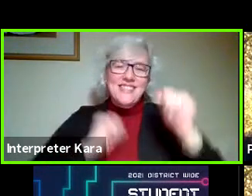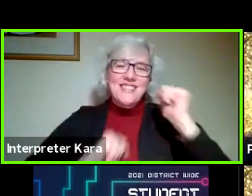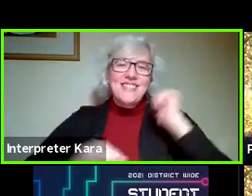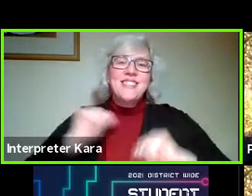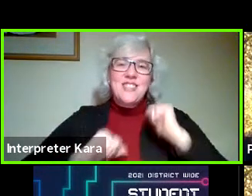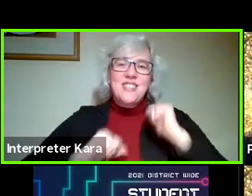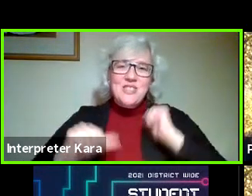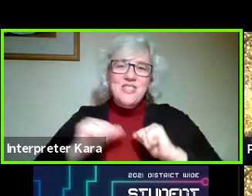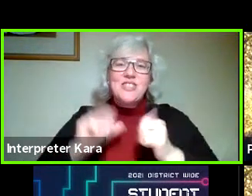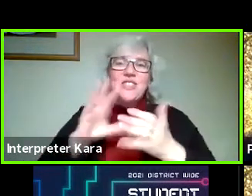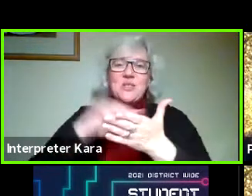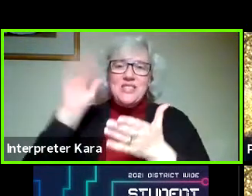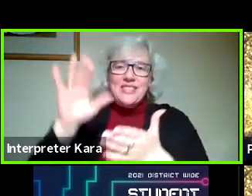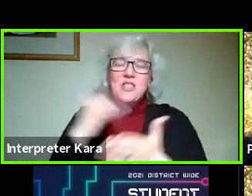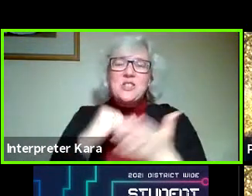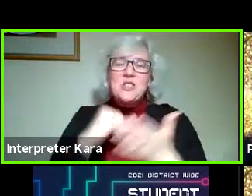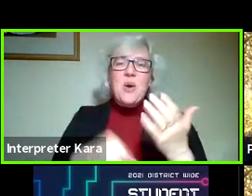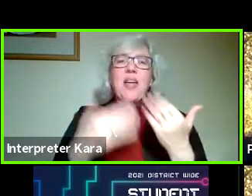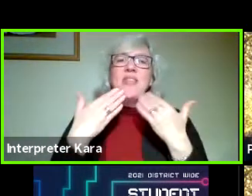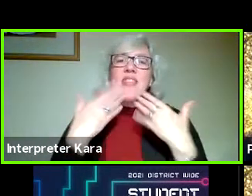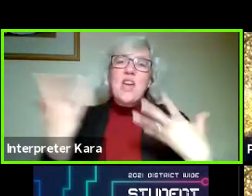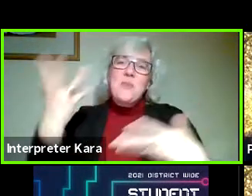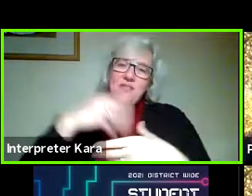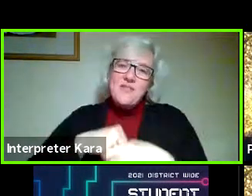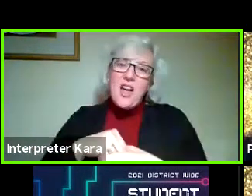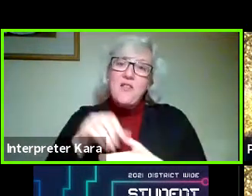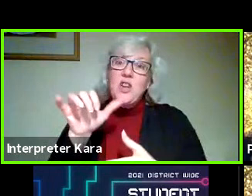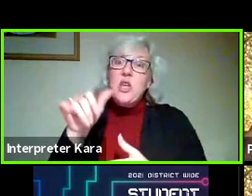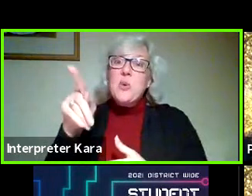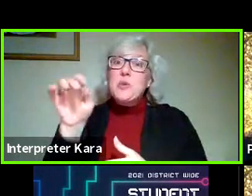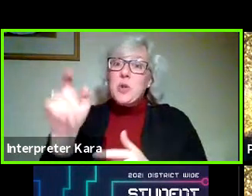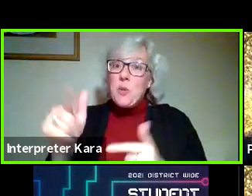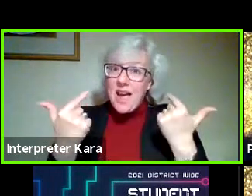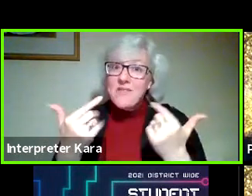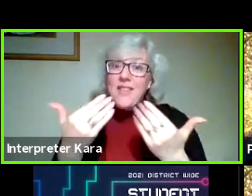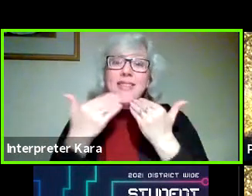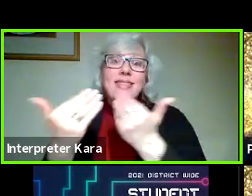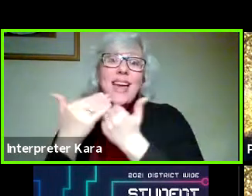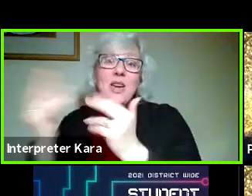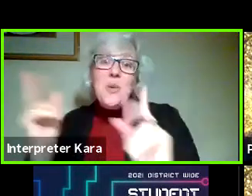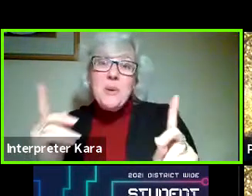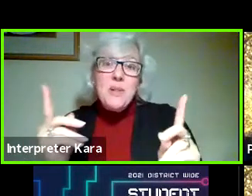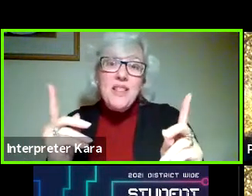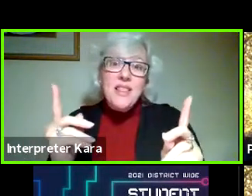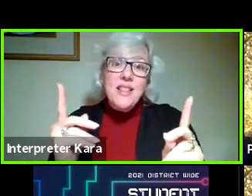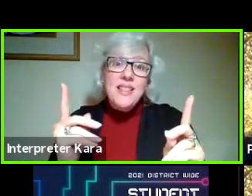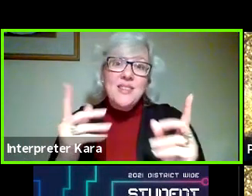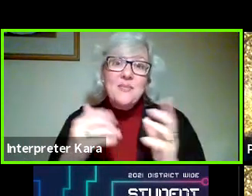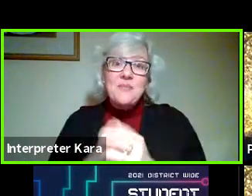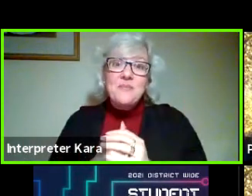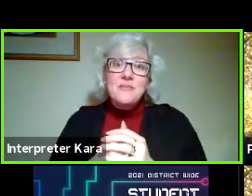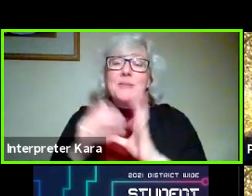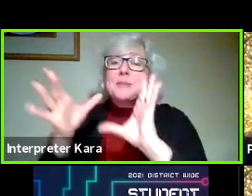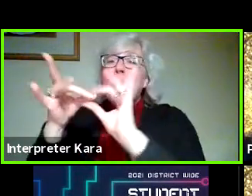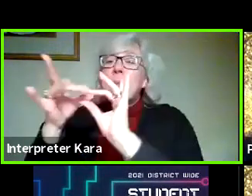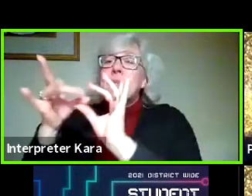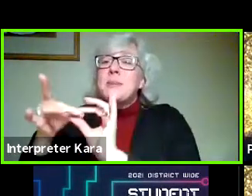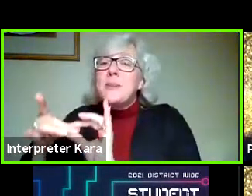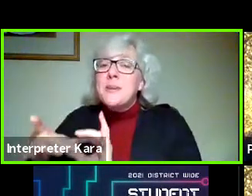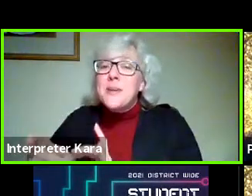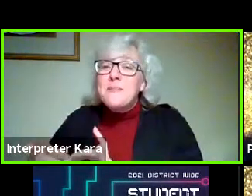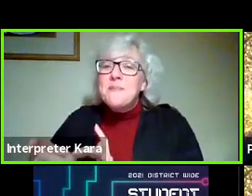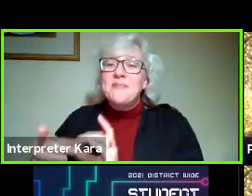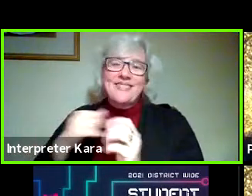I want to thank everybody who participated in YouTube Live. I want to thank all the folks that gave wonderful comments to